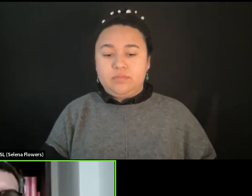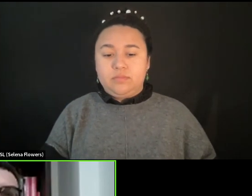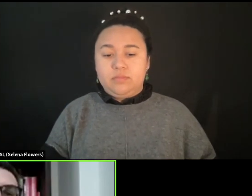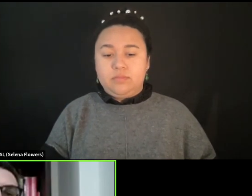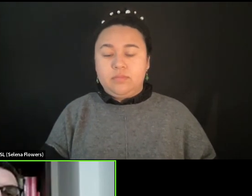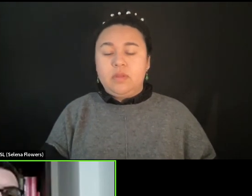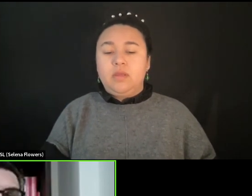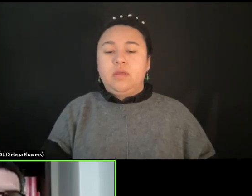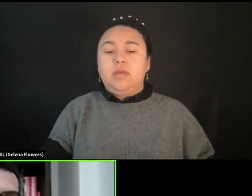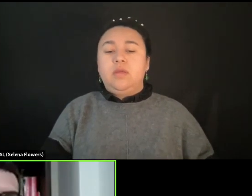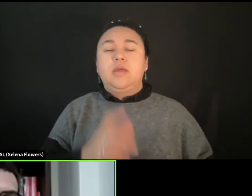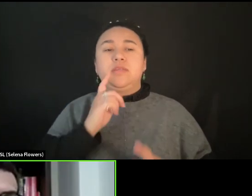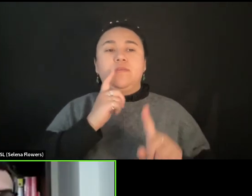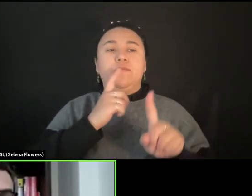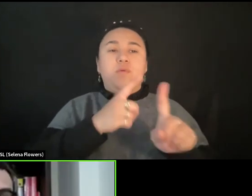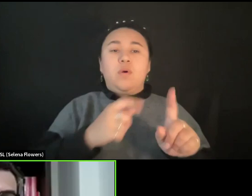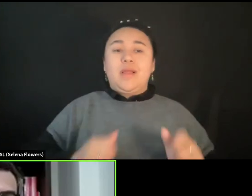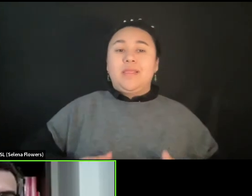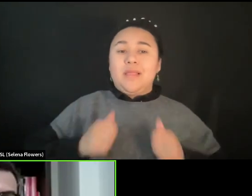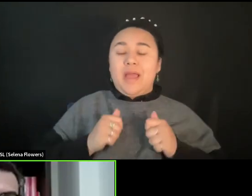towards womanhood.